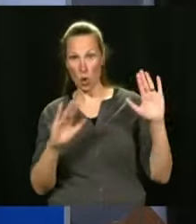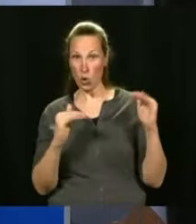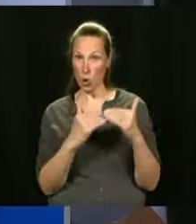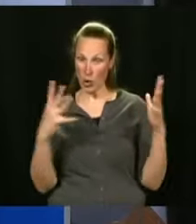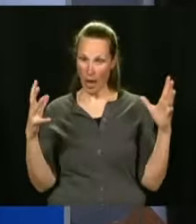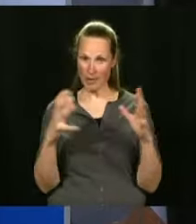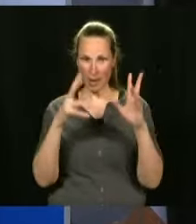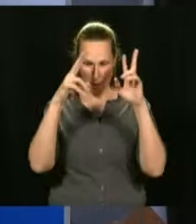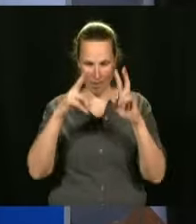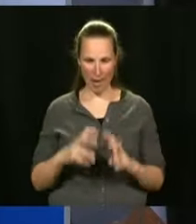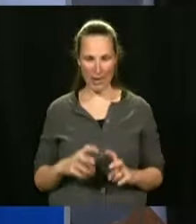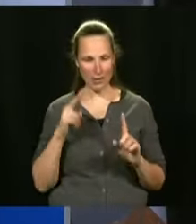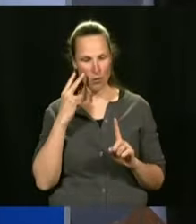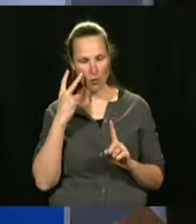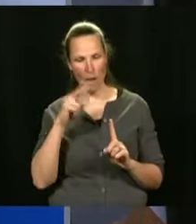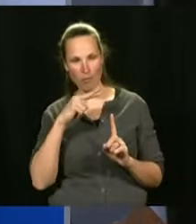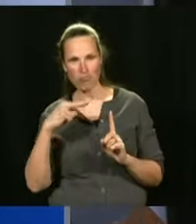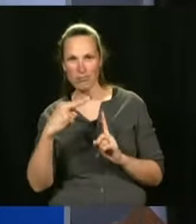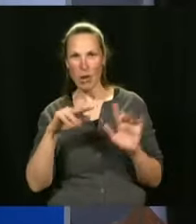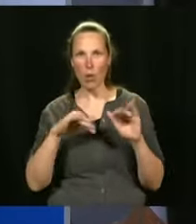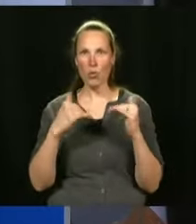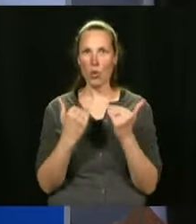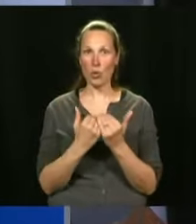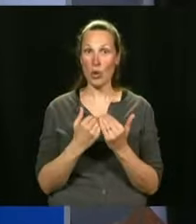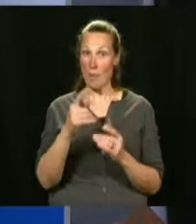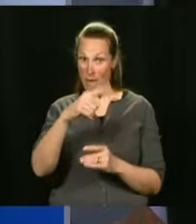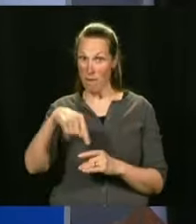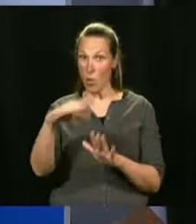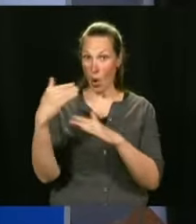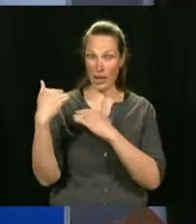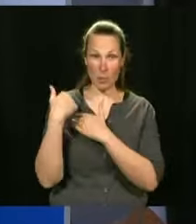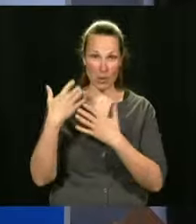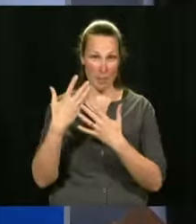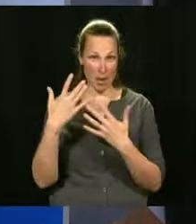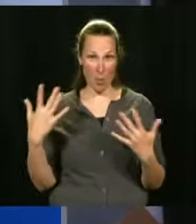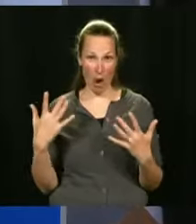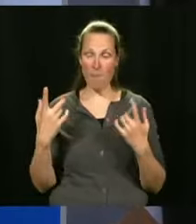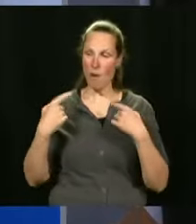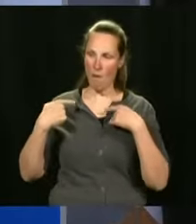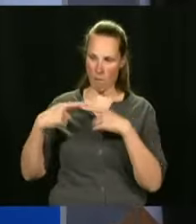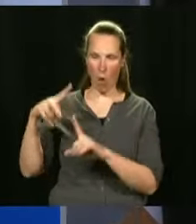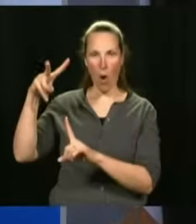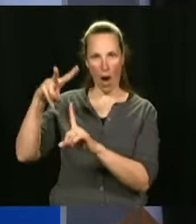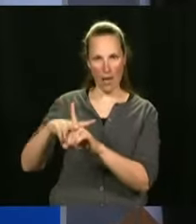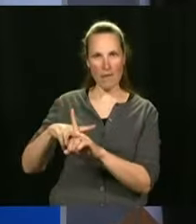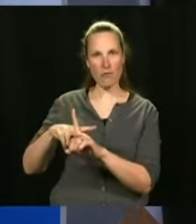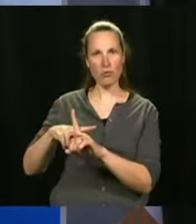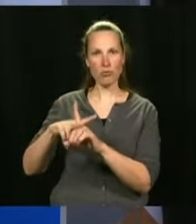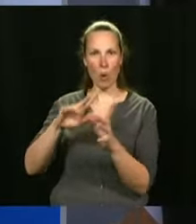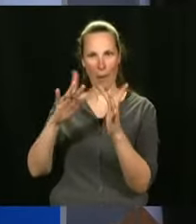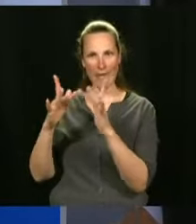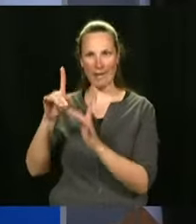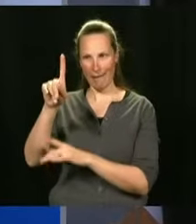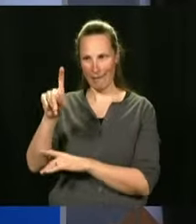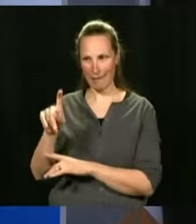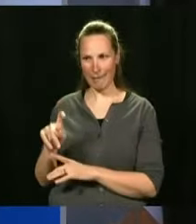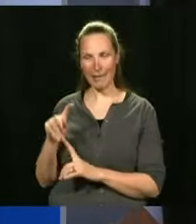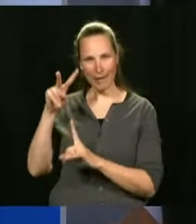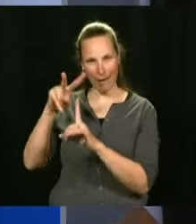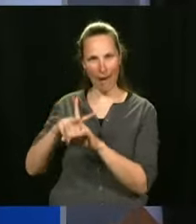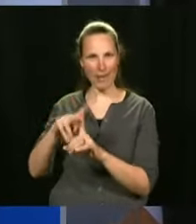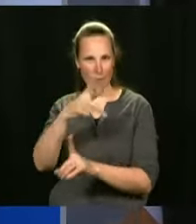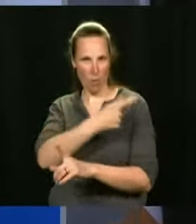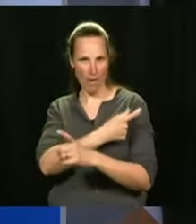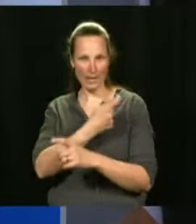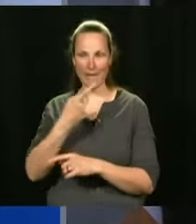want to make sure. And if there's something that you can do as a citizen, it's to get vaccinated. Truly, I'll tell you, this is the